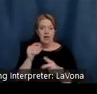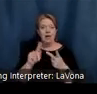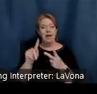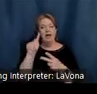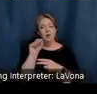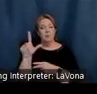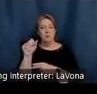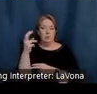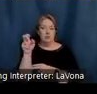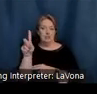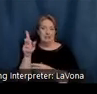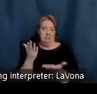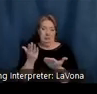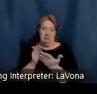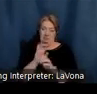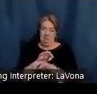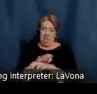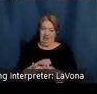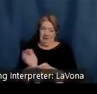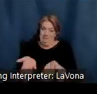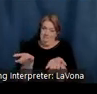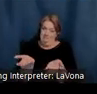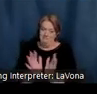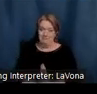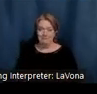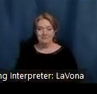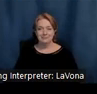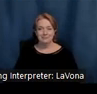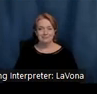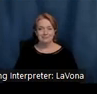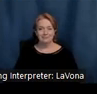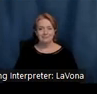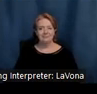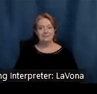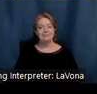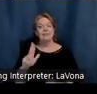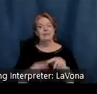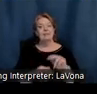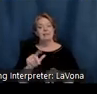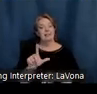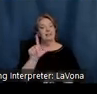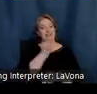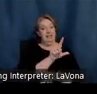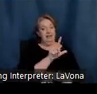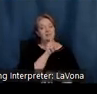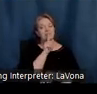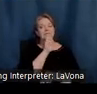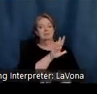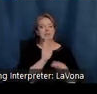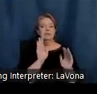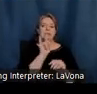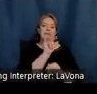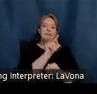may be some spiders as your bunkmates. The building on the left is T.C. Seals' little